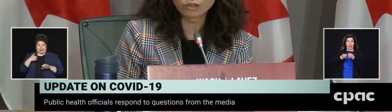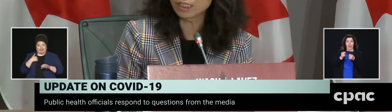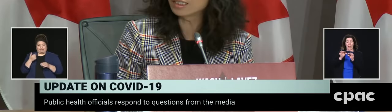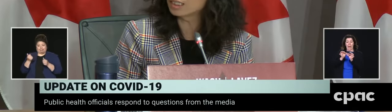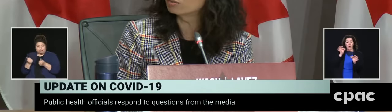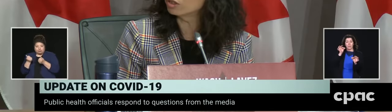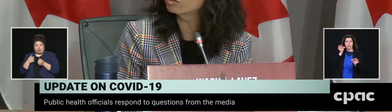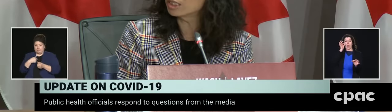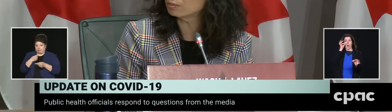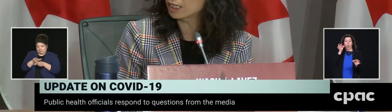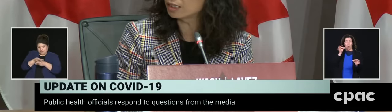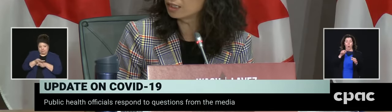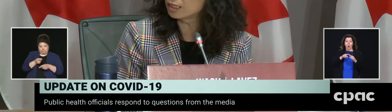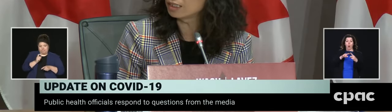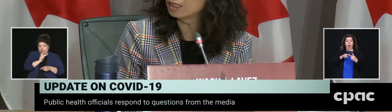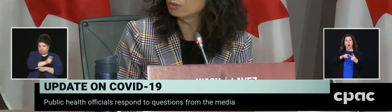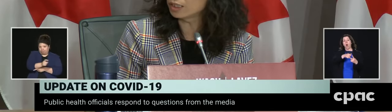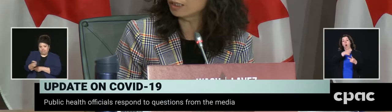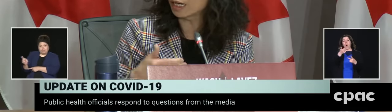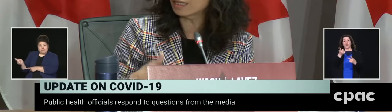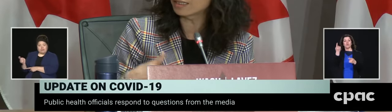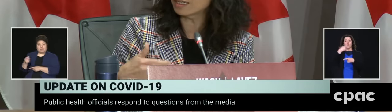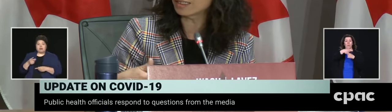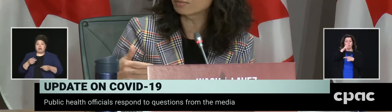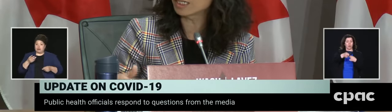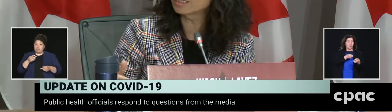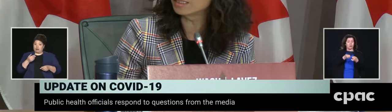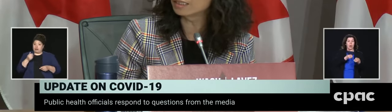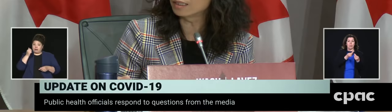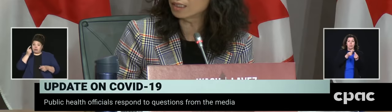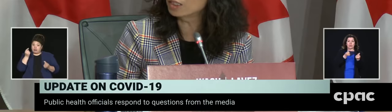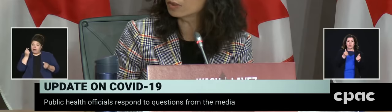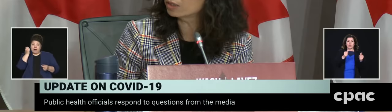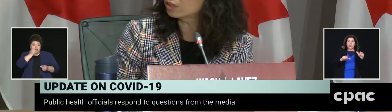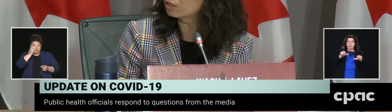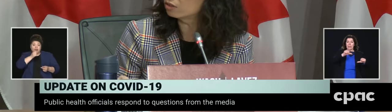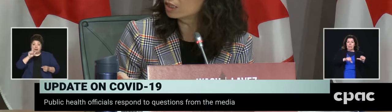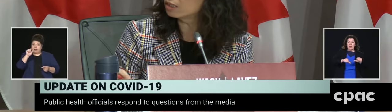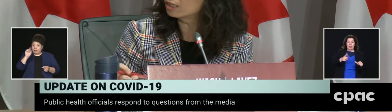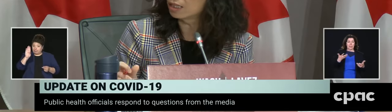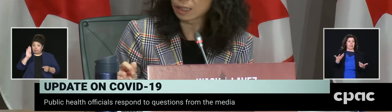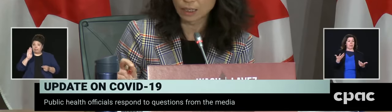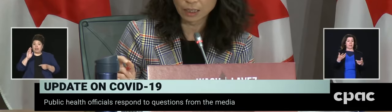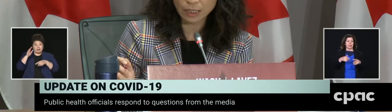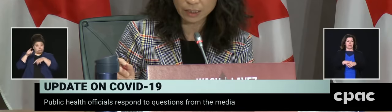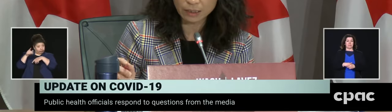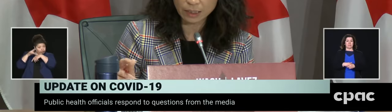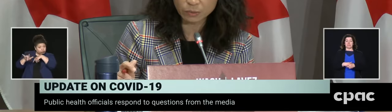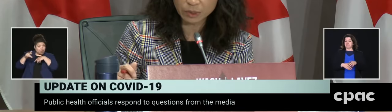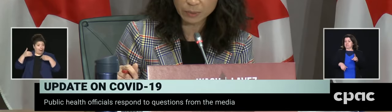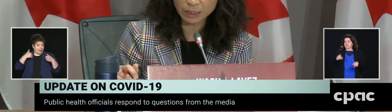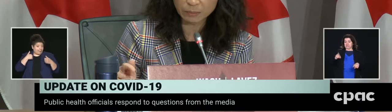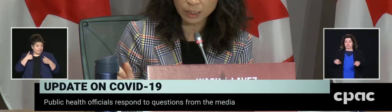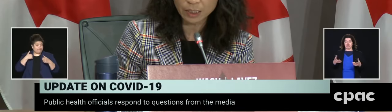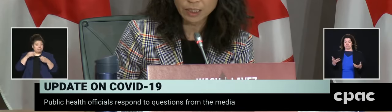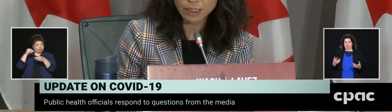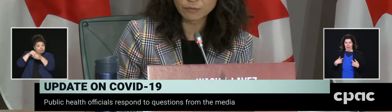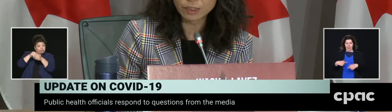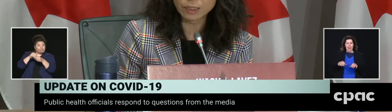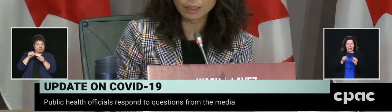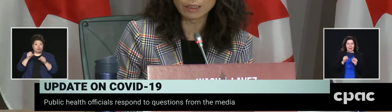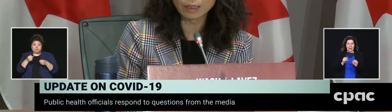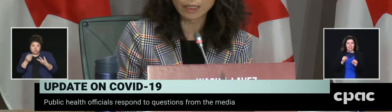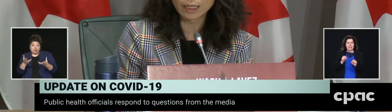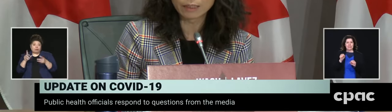of increasing laboratory capacity, that capacity is continuing to increase as we speak. But